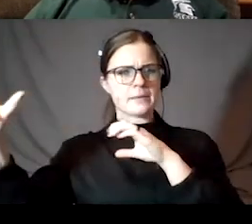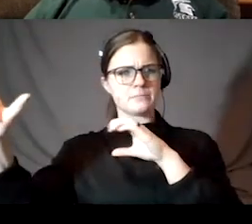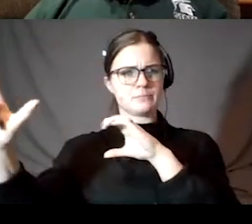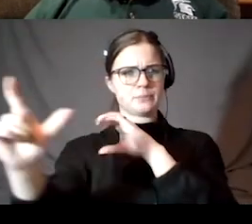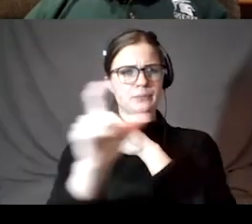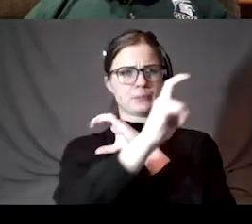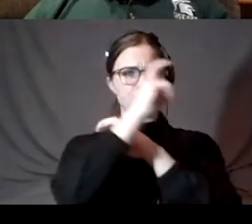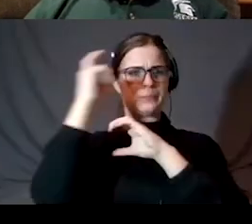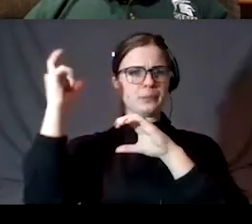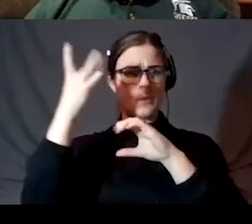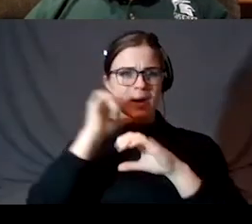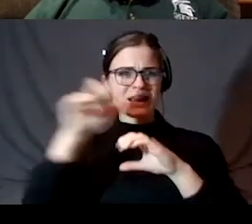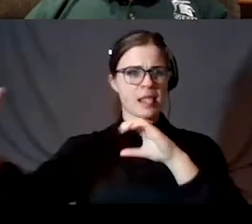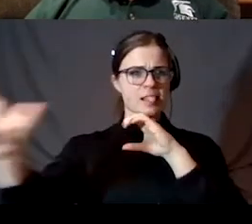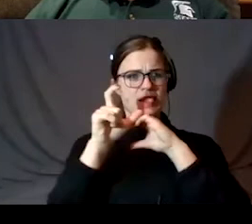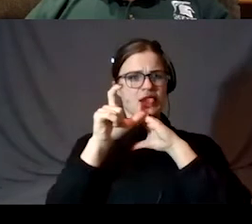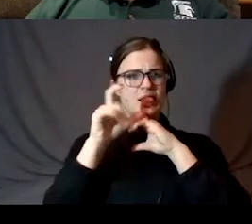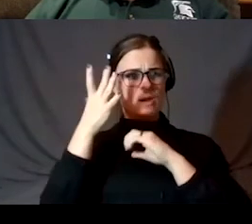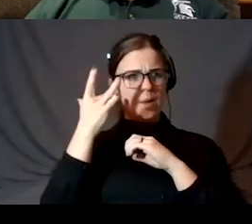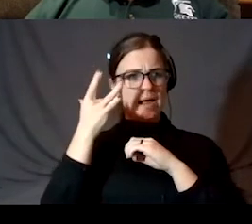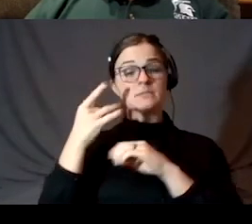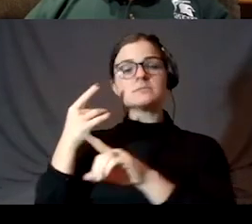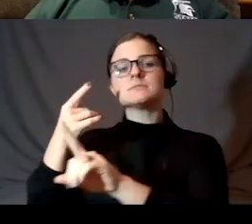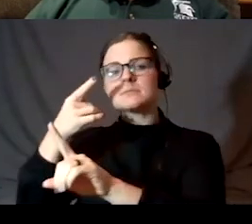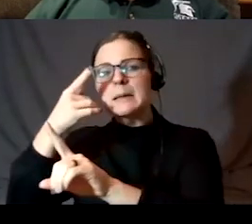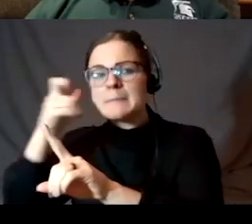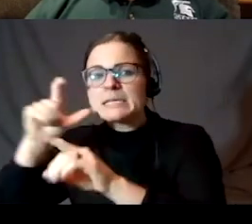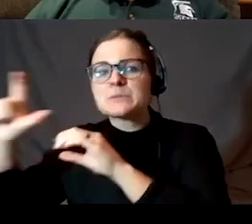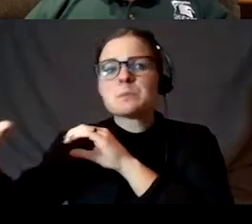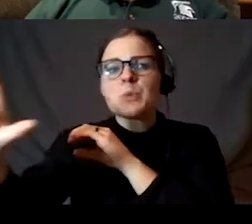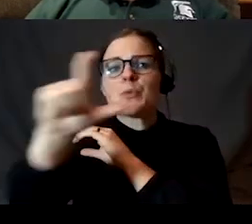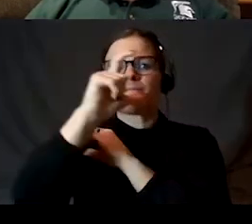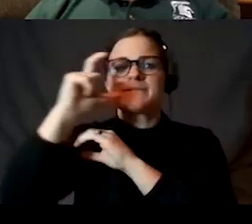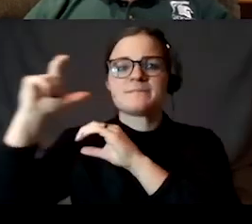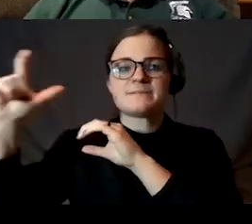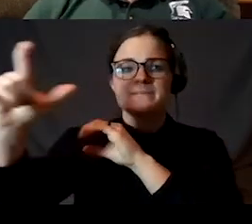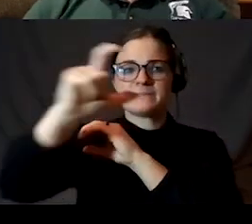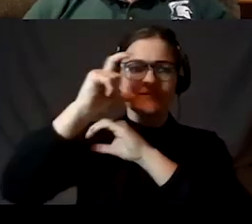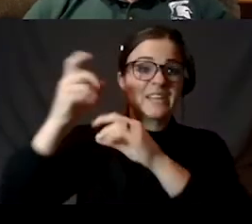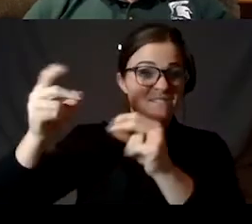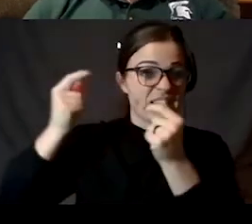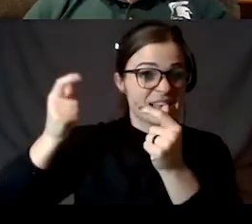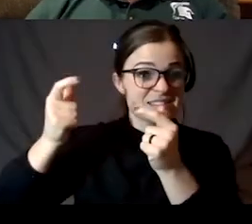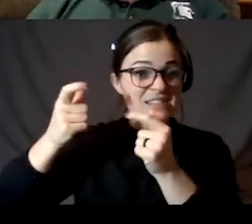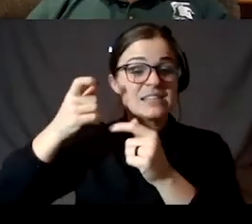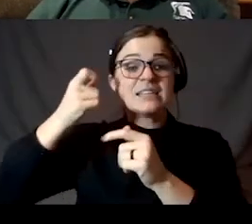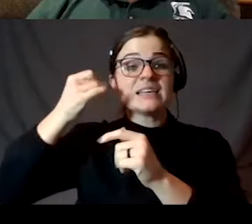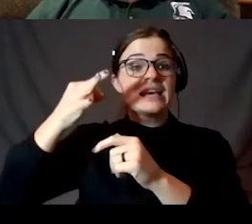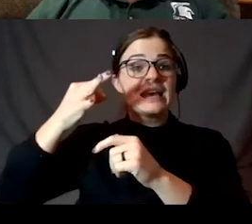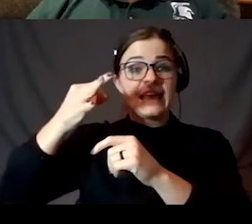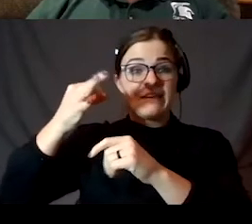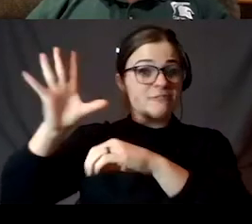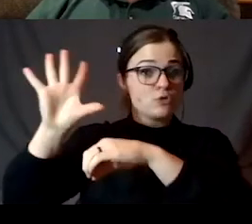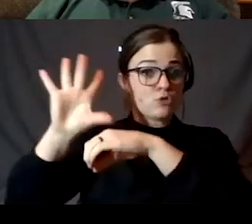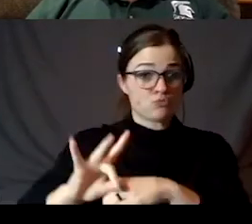It does, it doesn't crash into the Earth because it's moving. If it weren't for the, it's moving so quickly, if it weren't for the Earth's gravity, would fly off